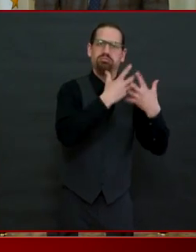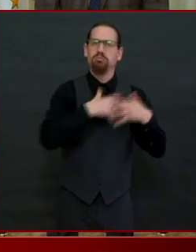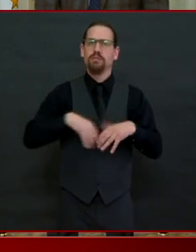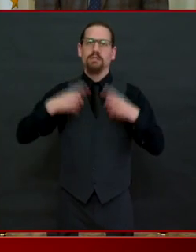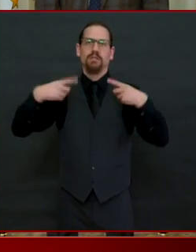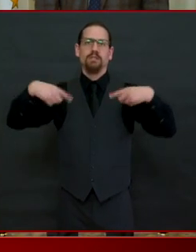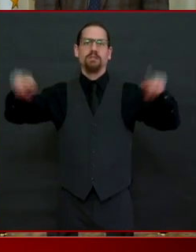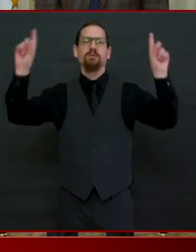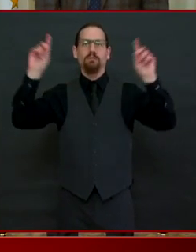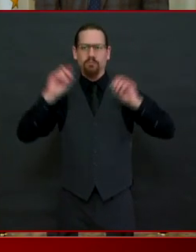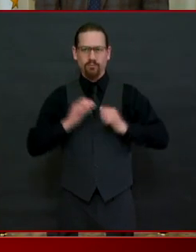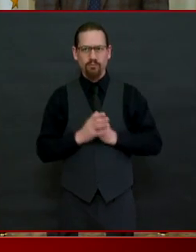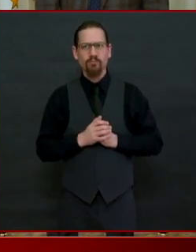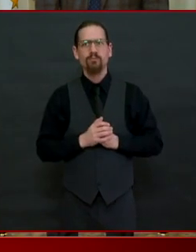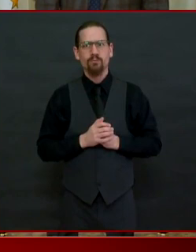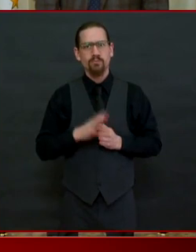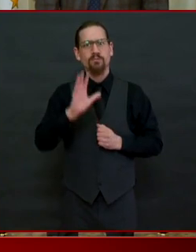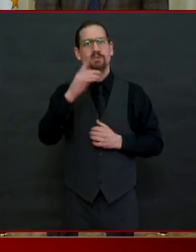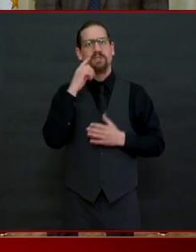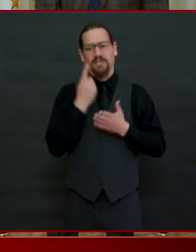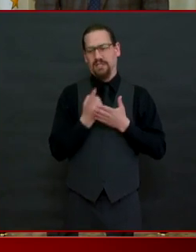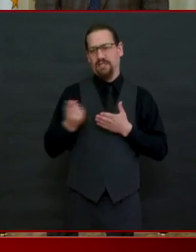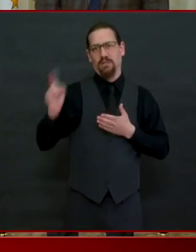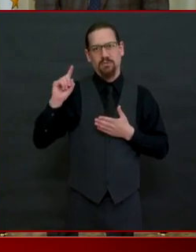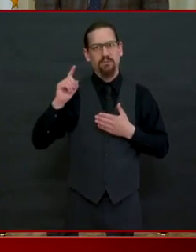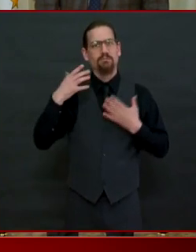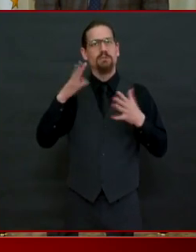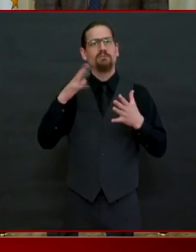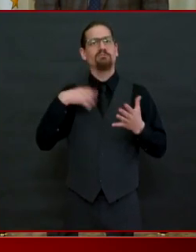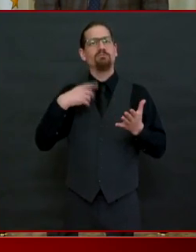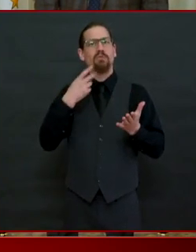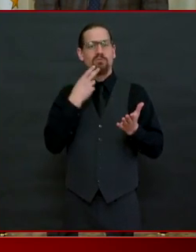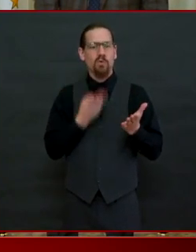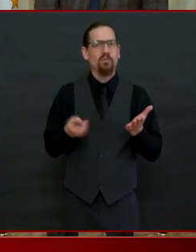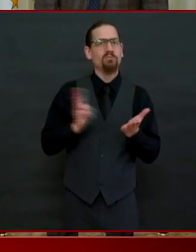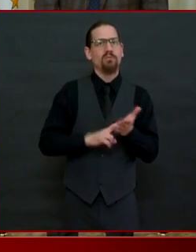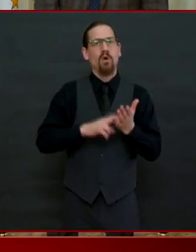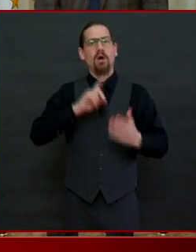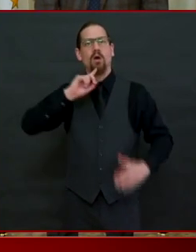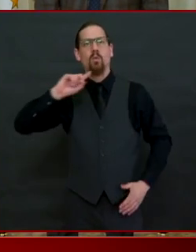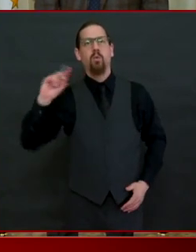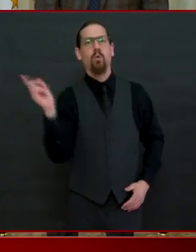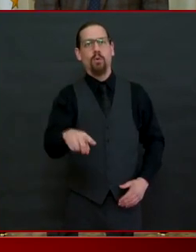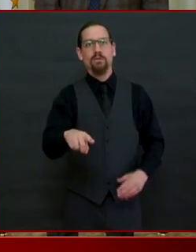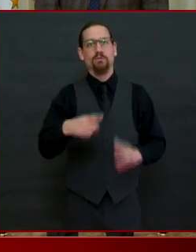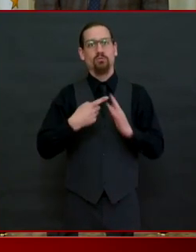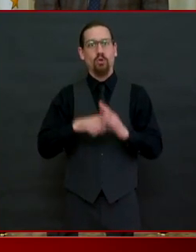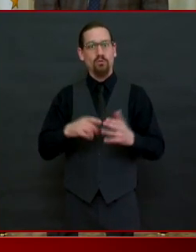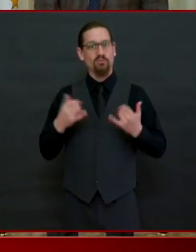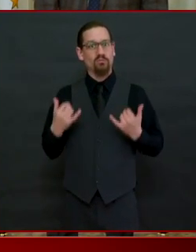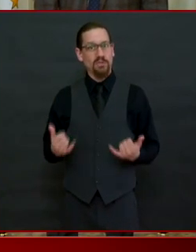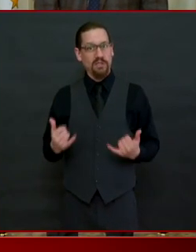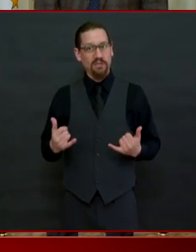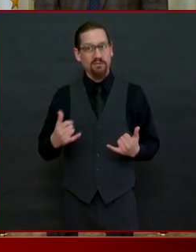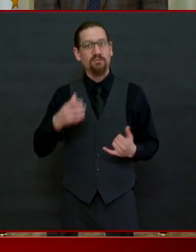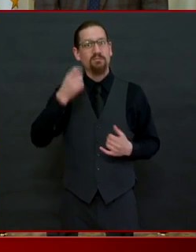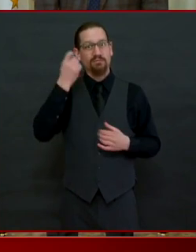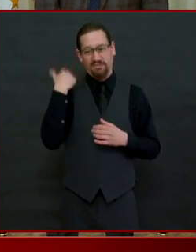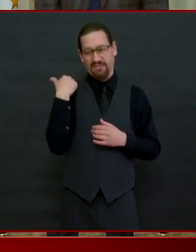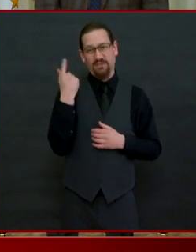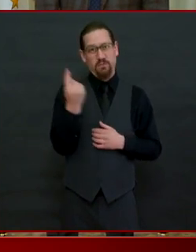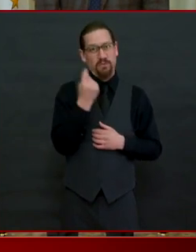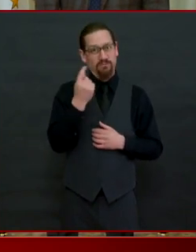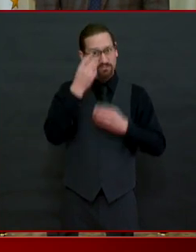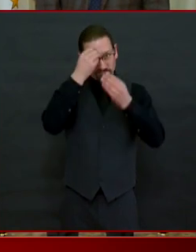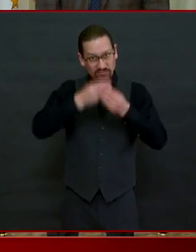order issuing clear direction about face coverings i signed the executive order on tuesday and announced at that